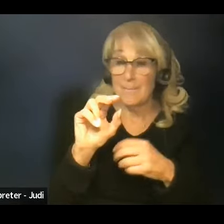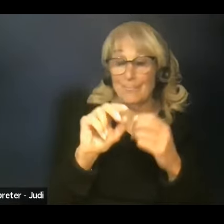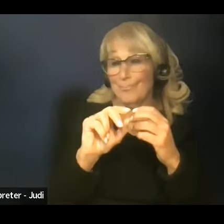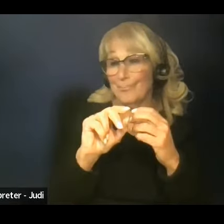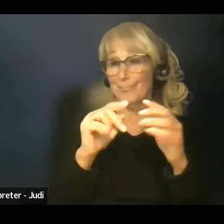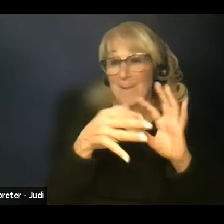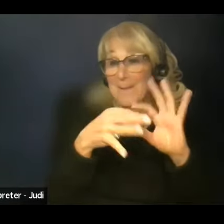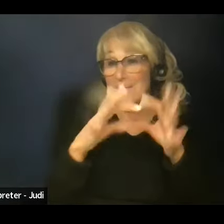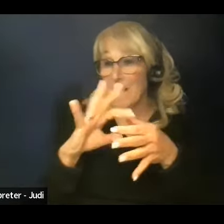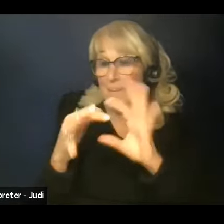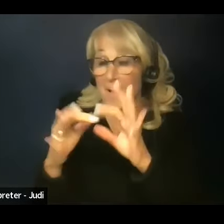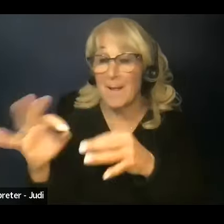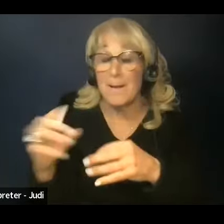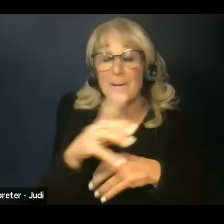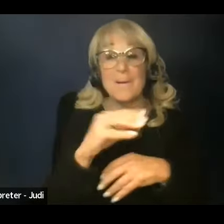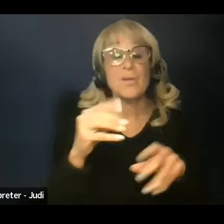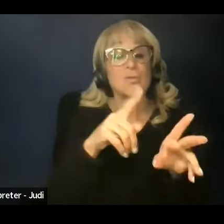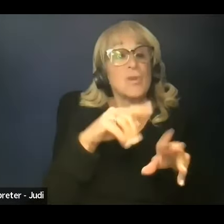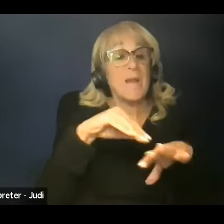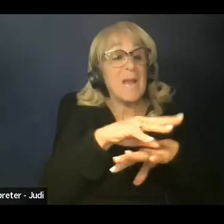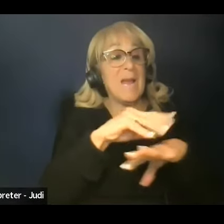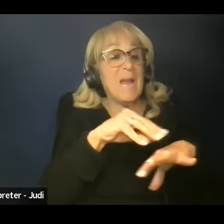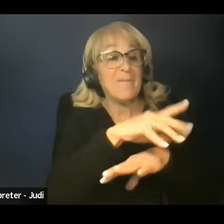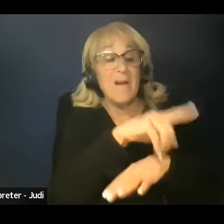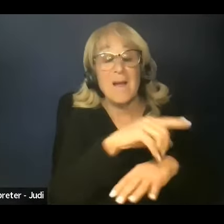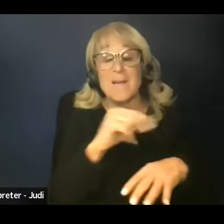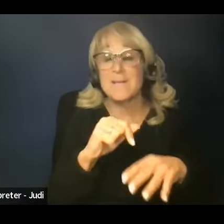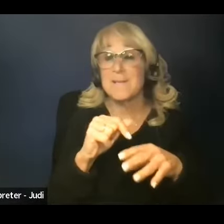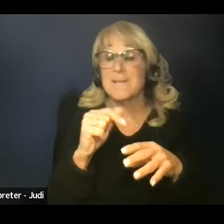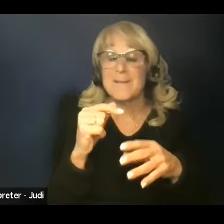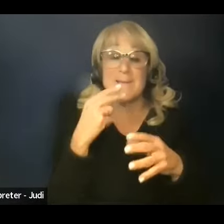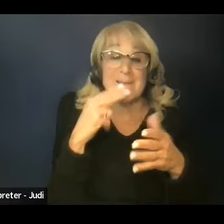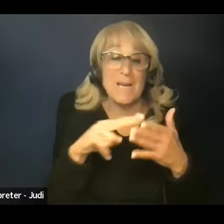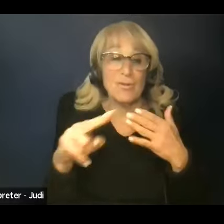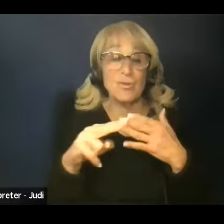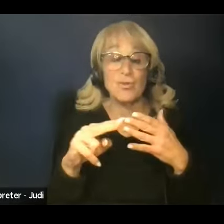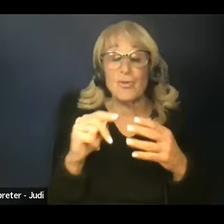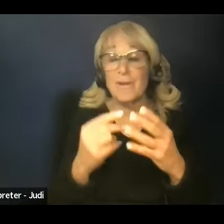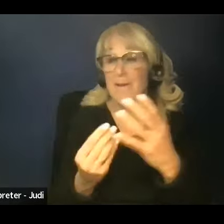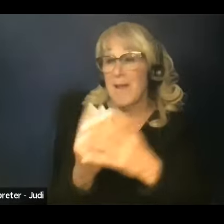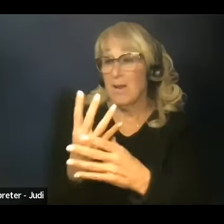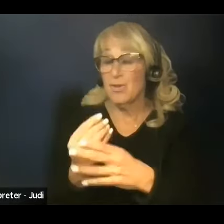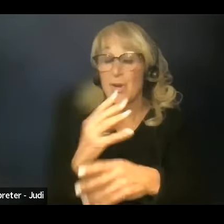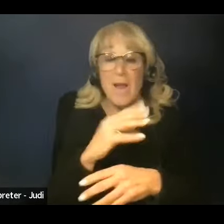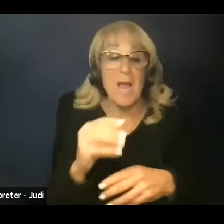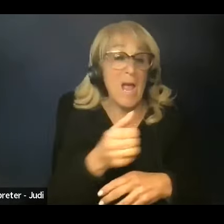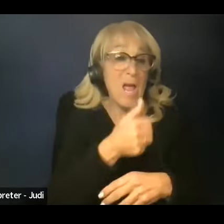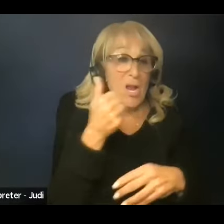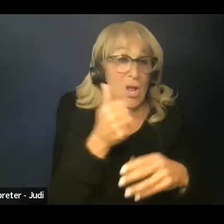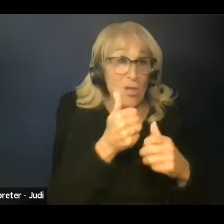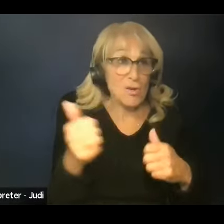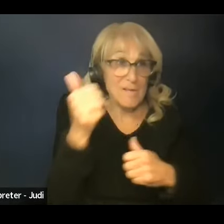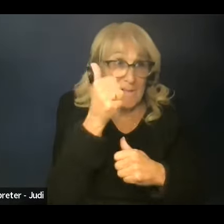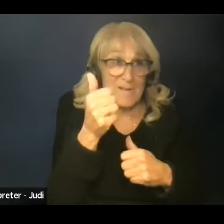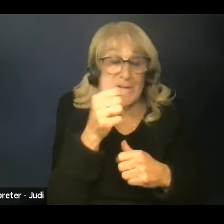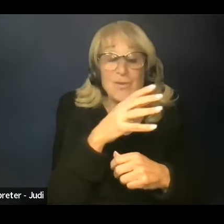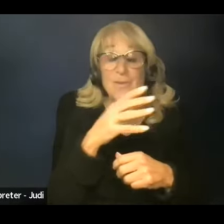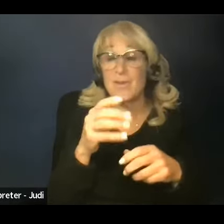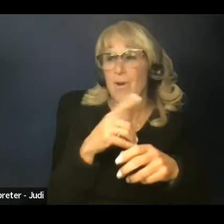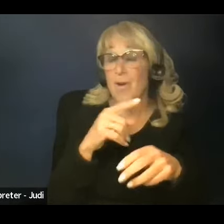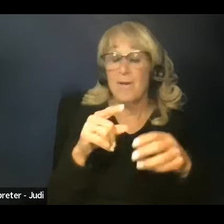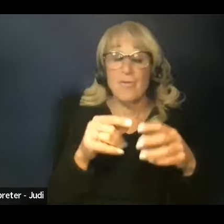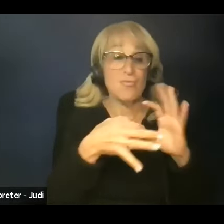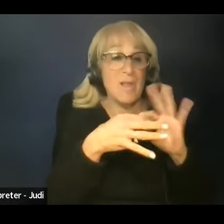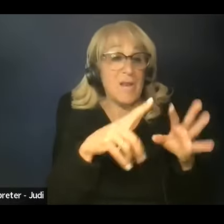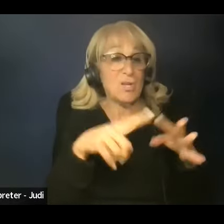Dr. Jacobs Young advises the Secretary of Agriculture and other senior officials on scientific matters and chairs the